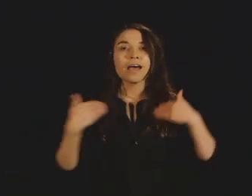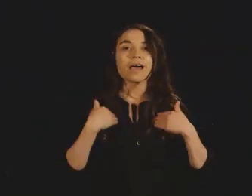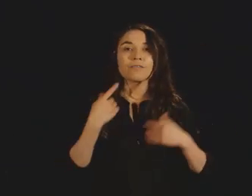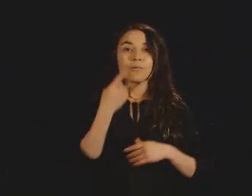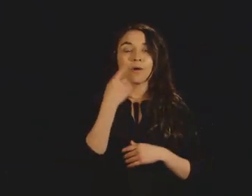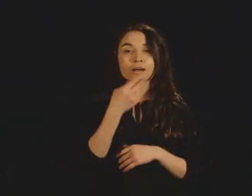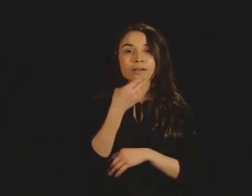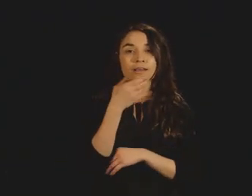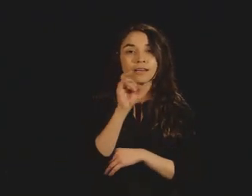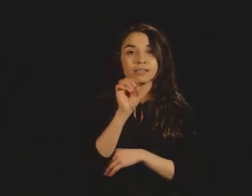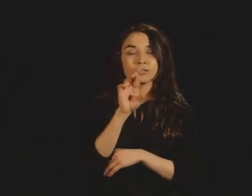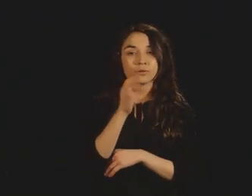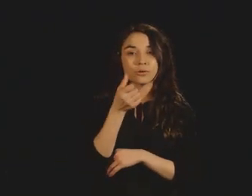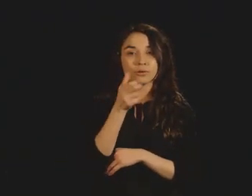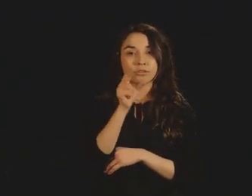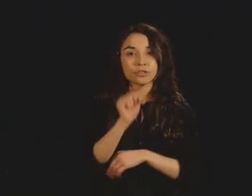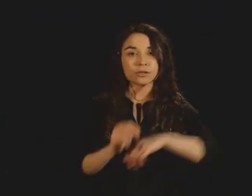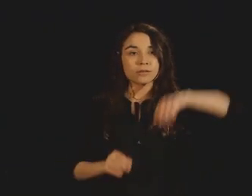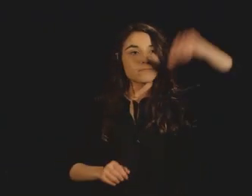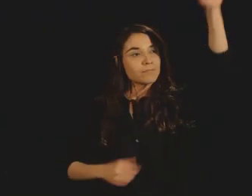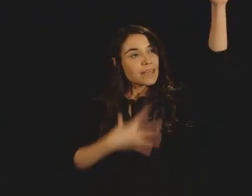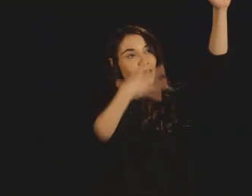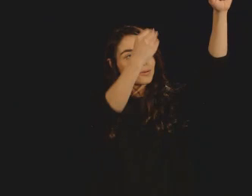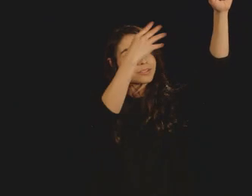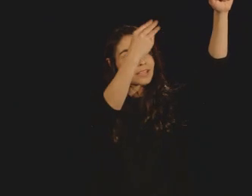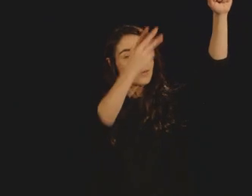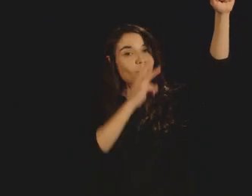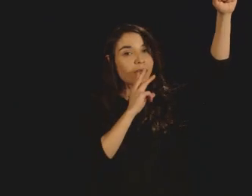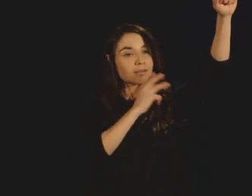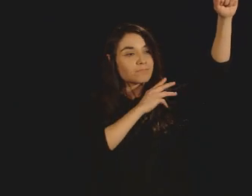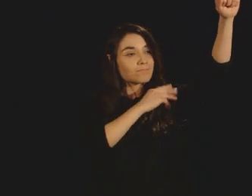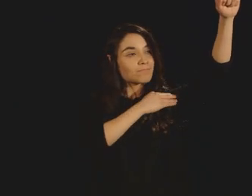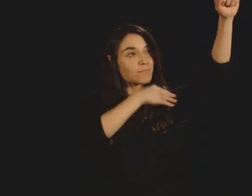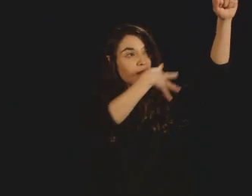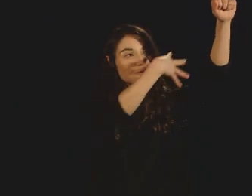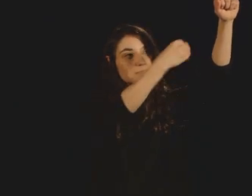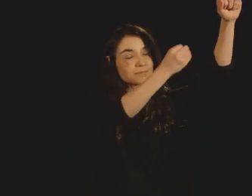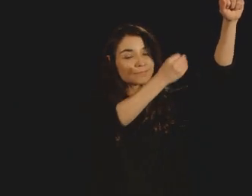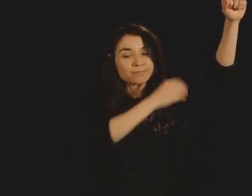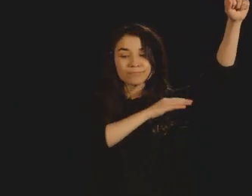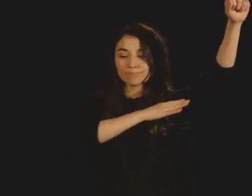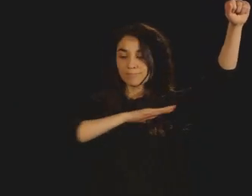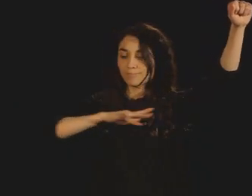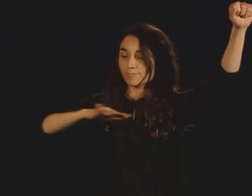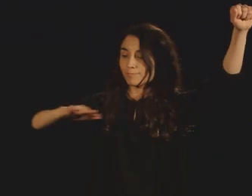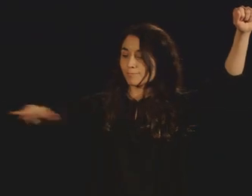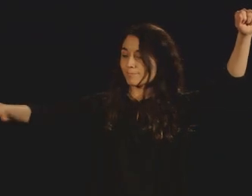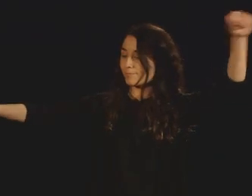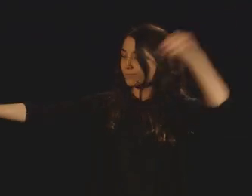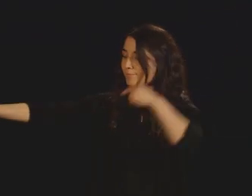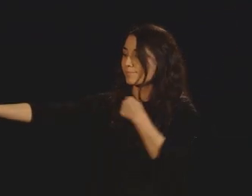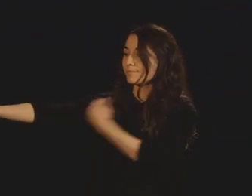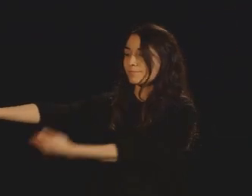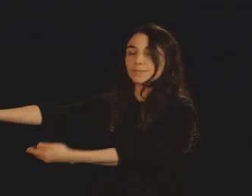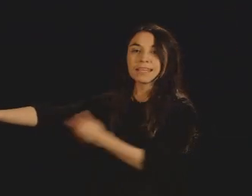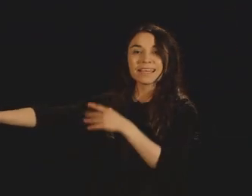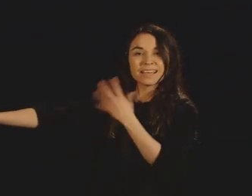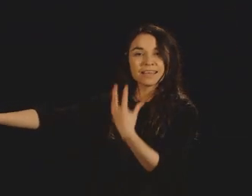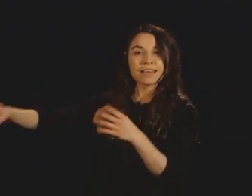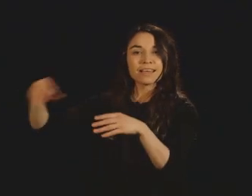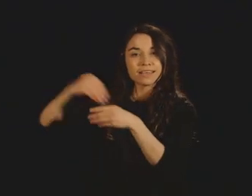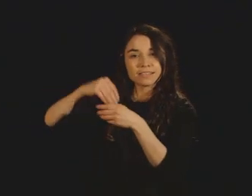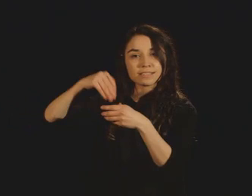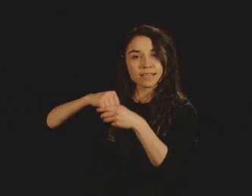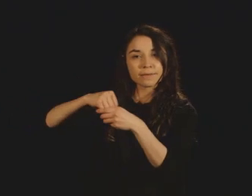up into the air and one going into the water. It's just hanging out here looking for a dance partner. there are none out there because air is a really lousy dance partner.